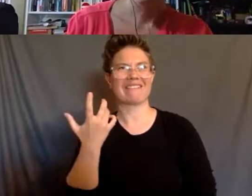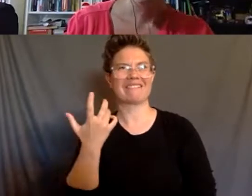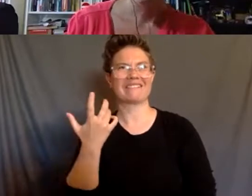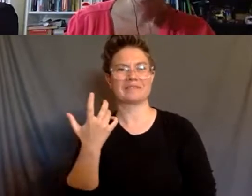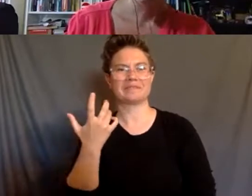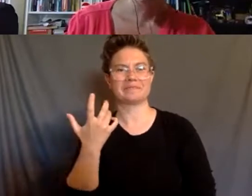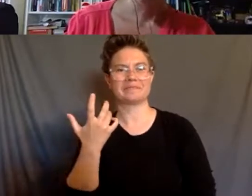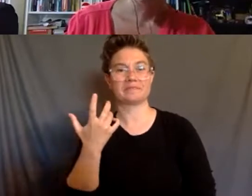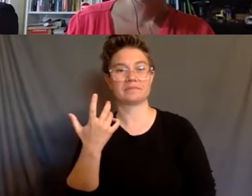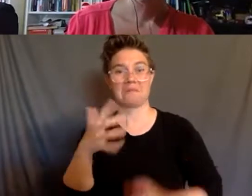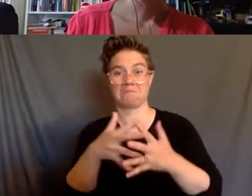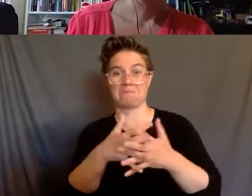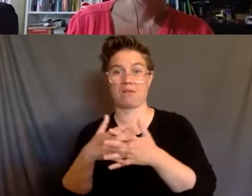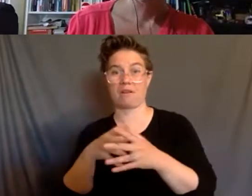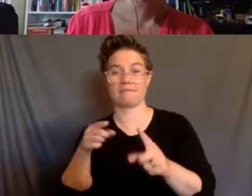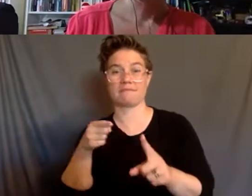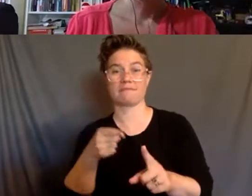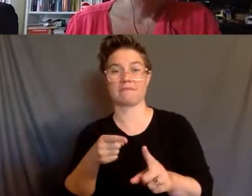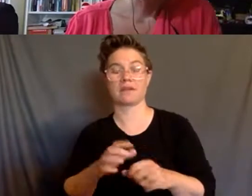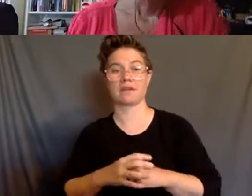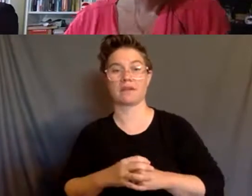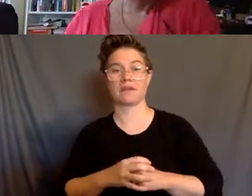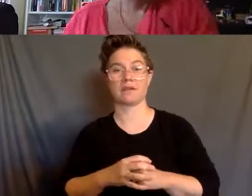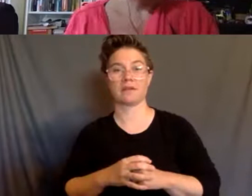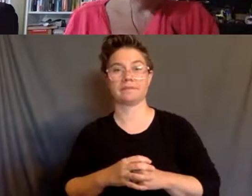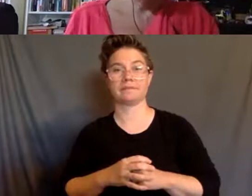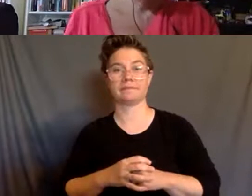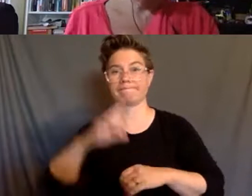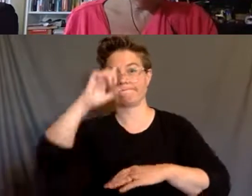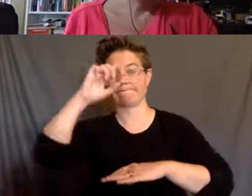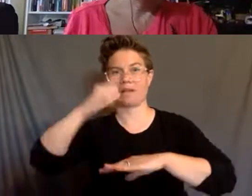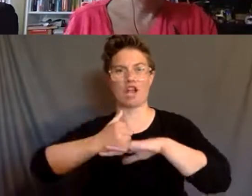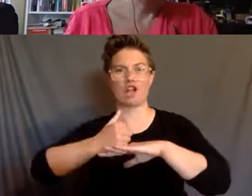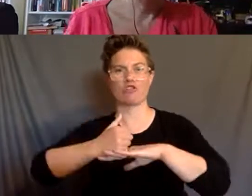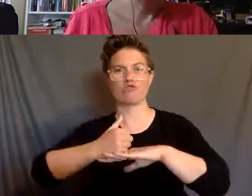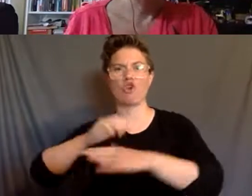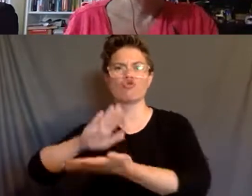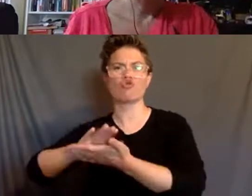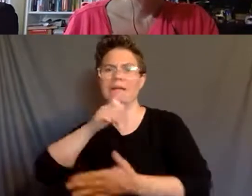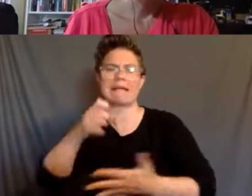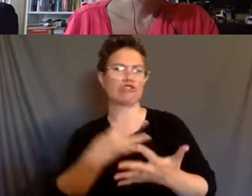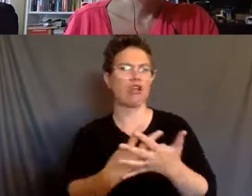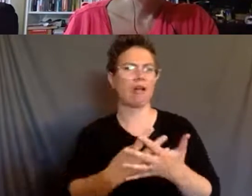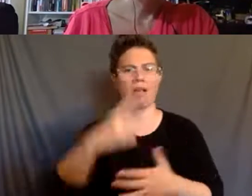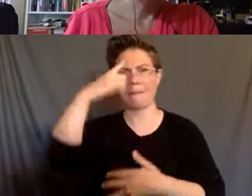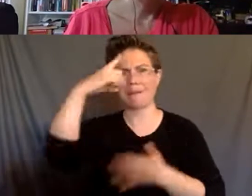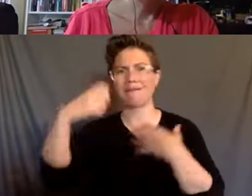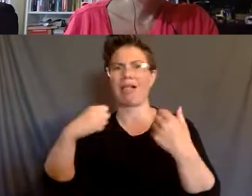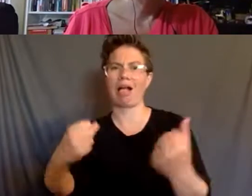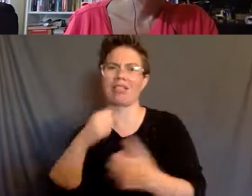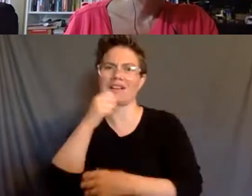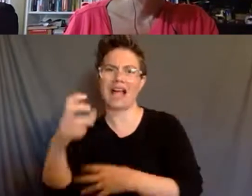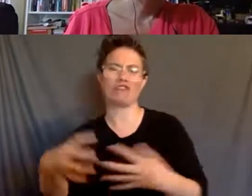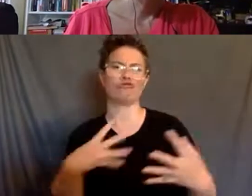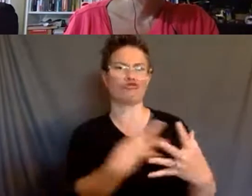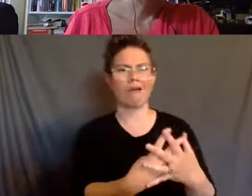in the U S, uh, a framework that's used is kind of like, you know, schools, not jails or like mental health, not jails, or, you know, there's kind of a